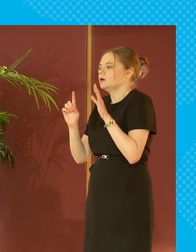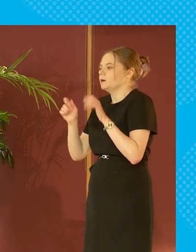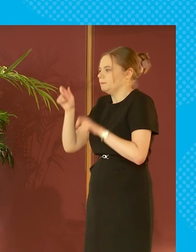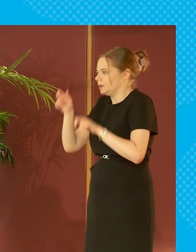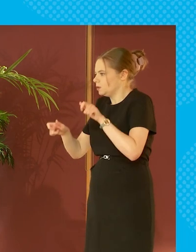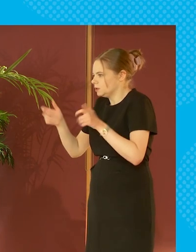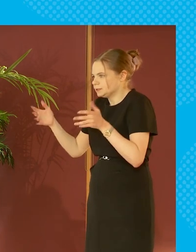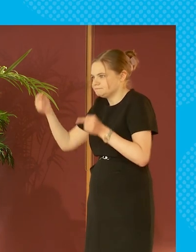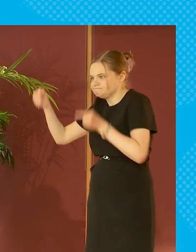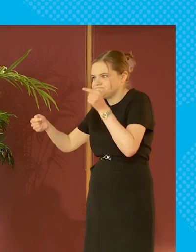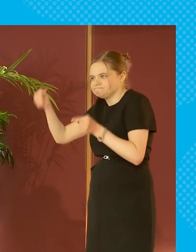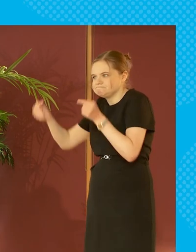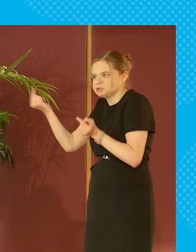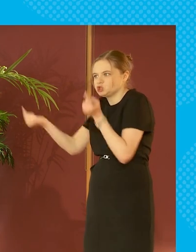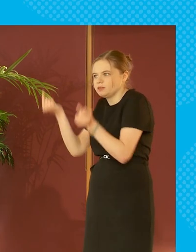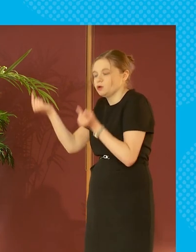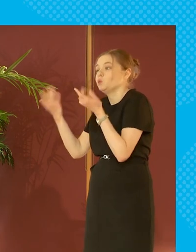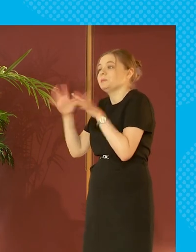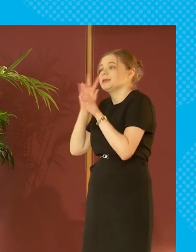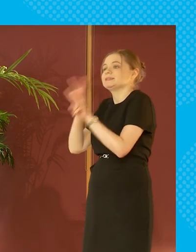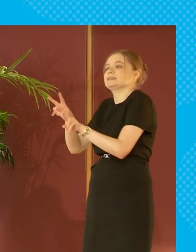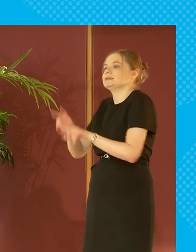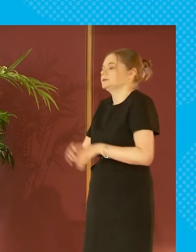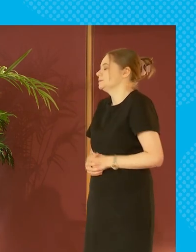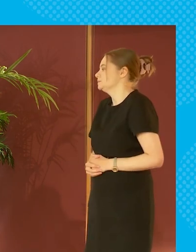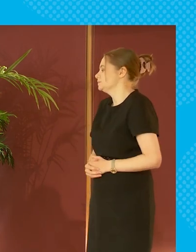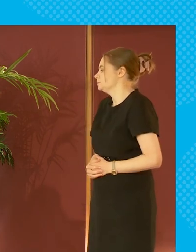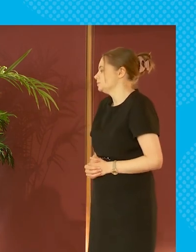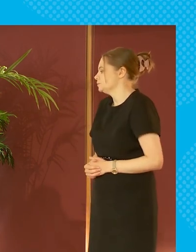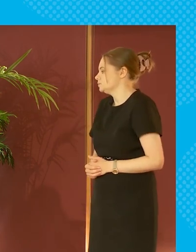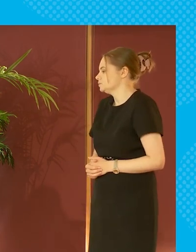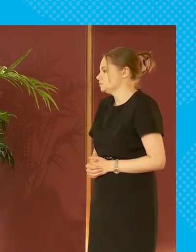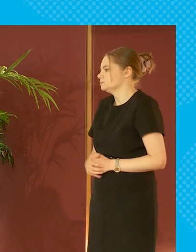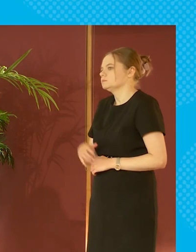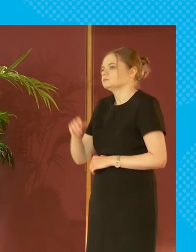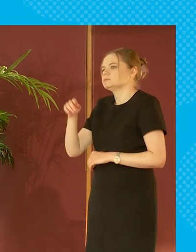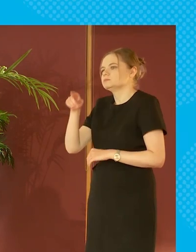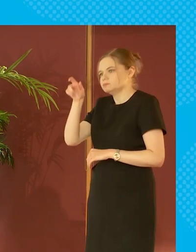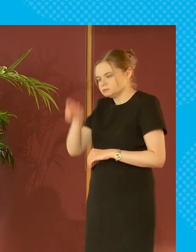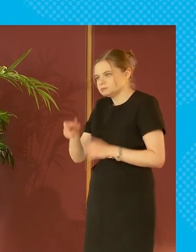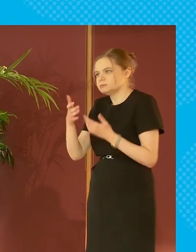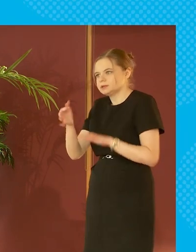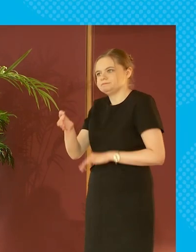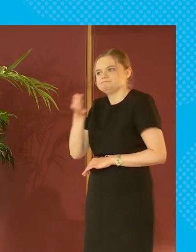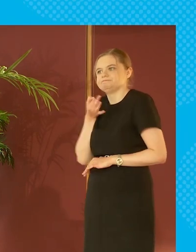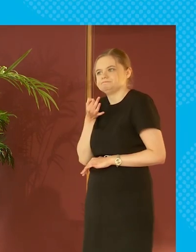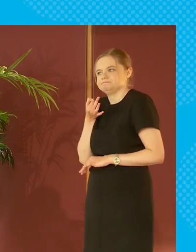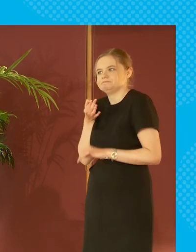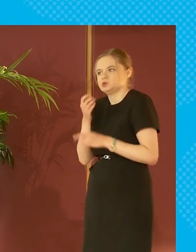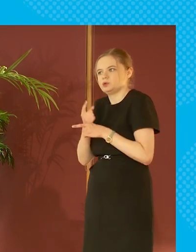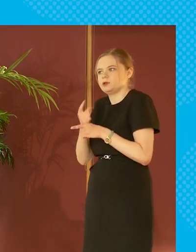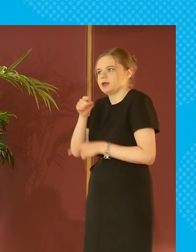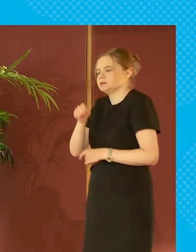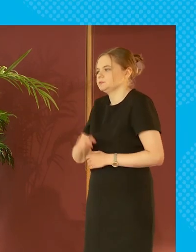pitted people against each other which we've seen and which um the questioner spoke about